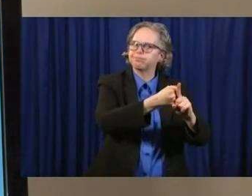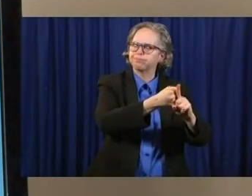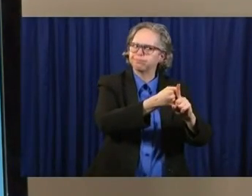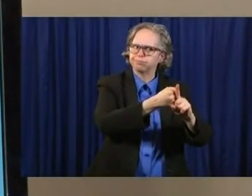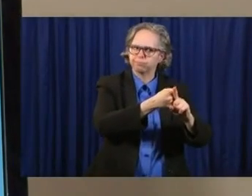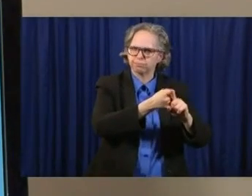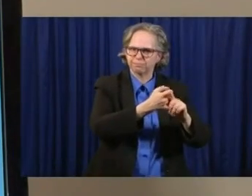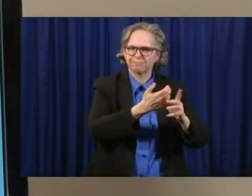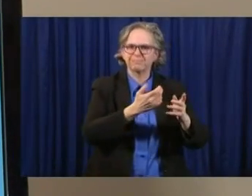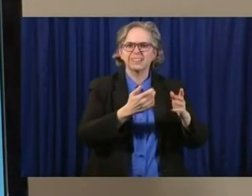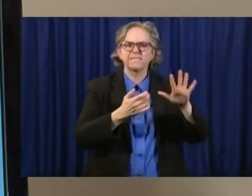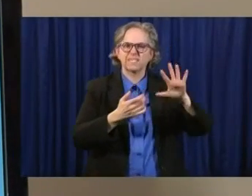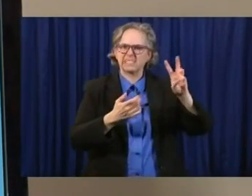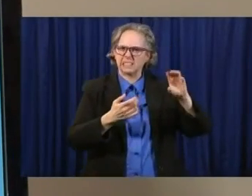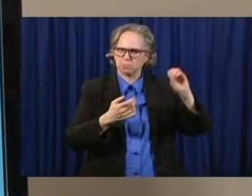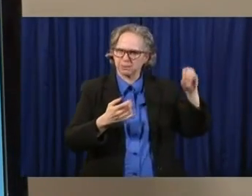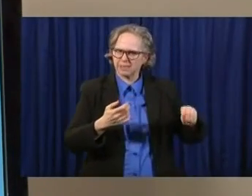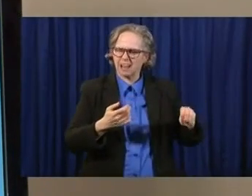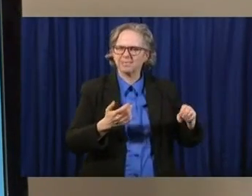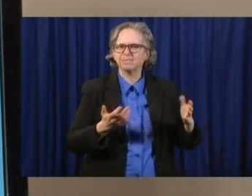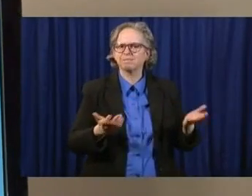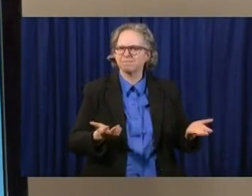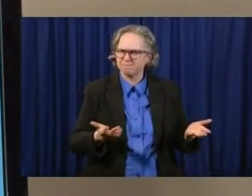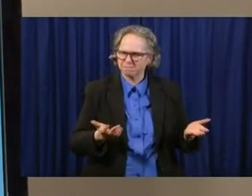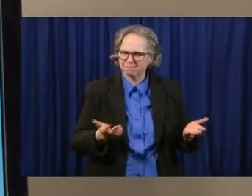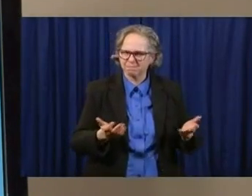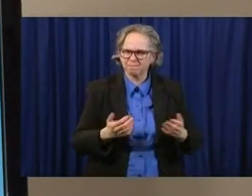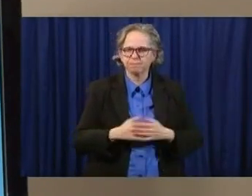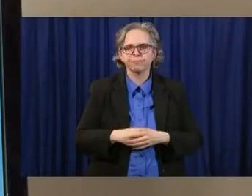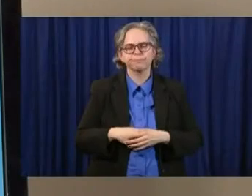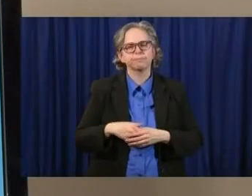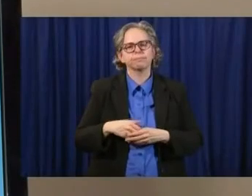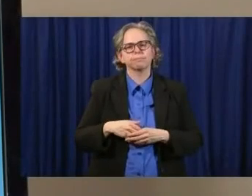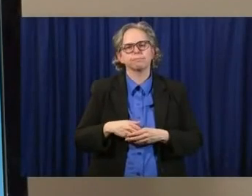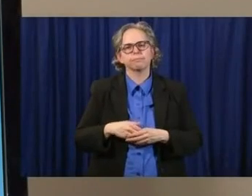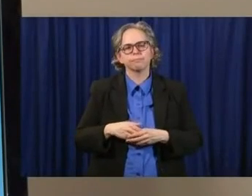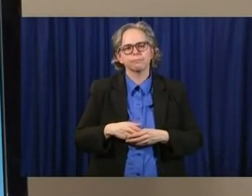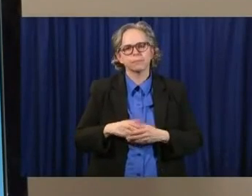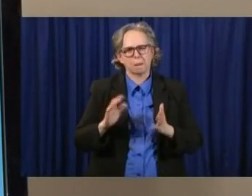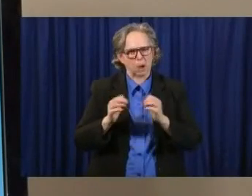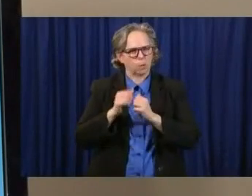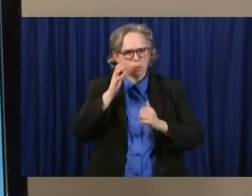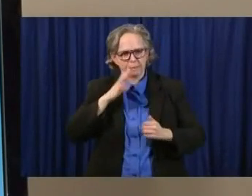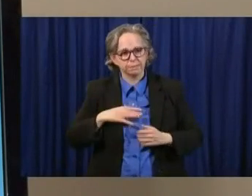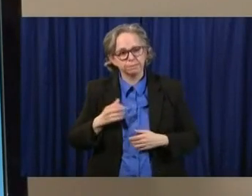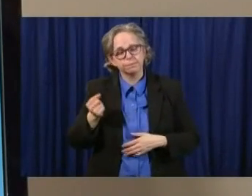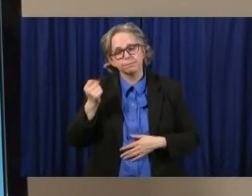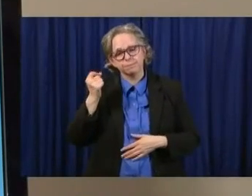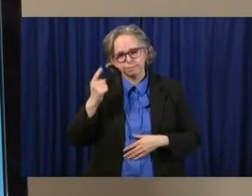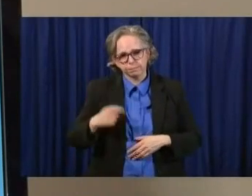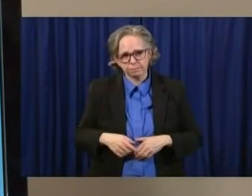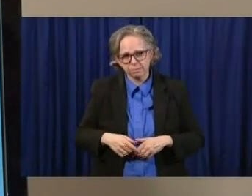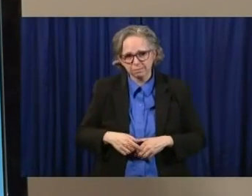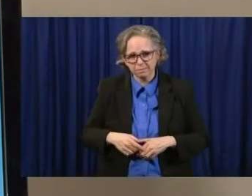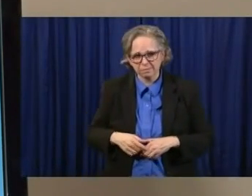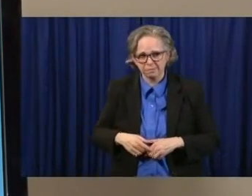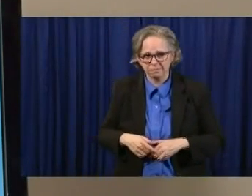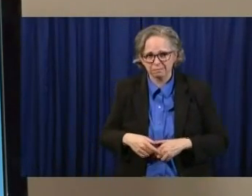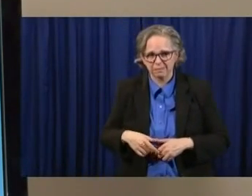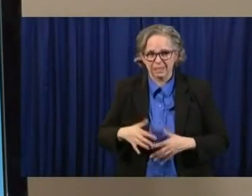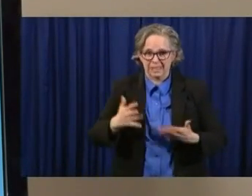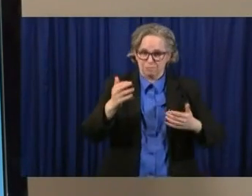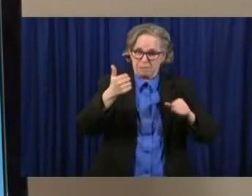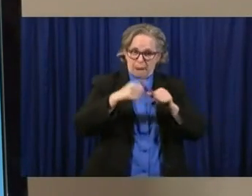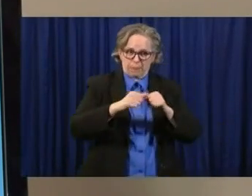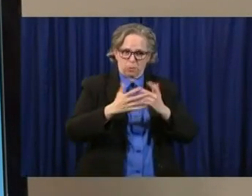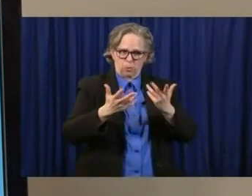males. Next slide. As the governor said, we're extending our graph. I still think it might be hard to see